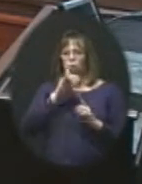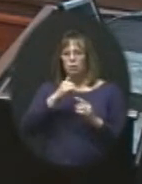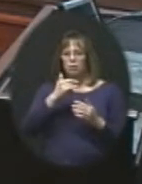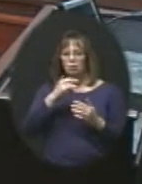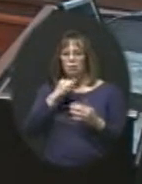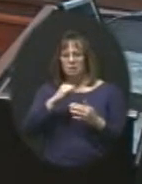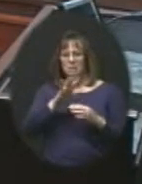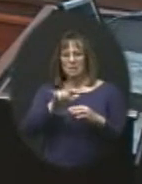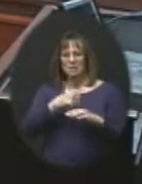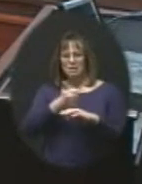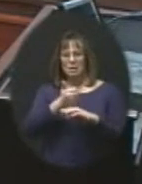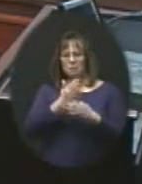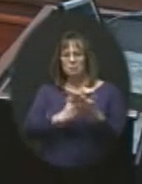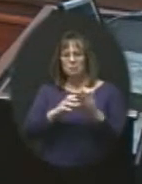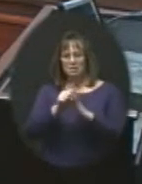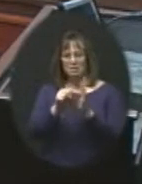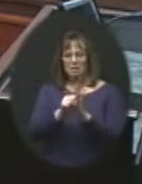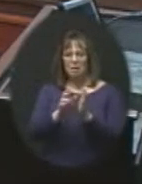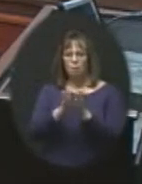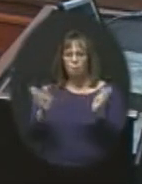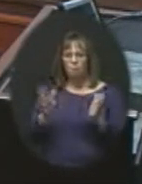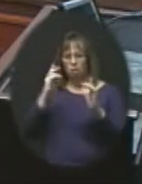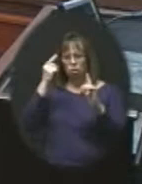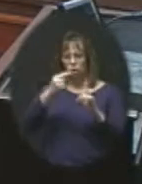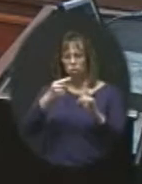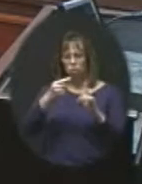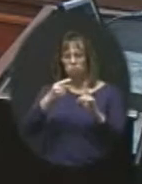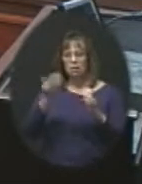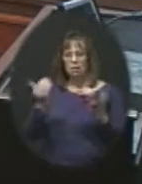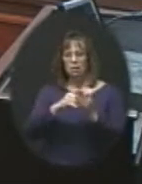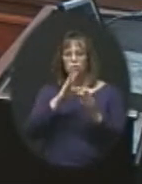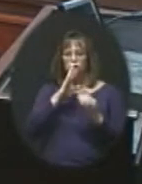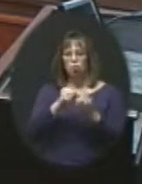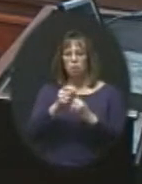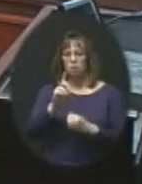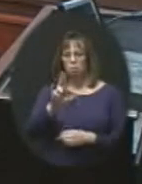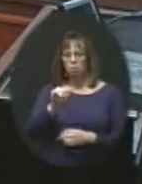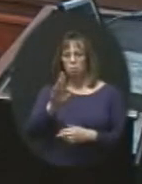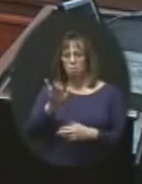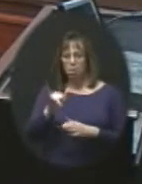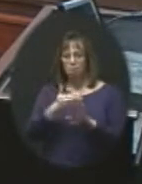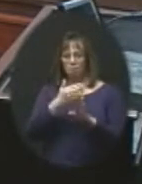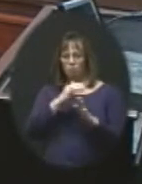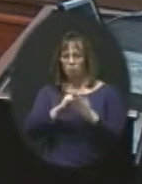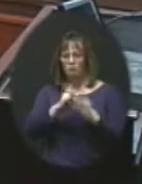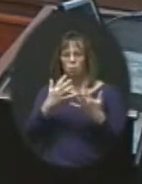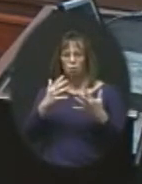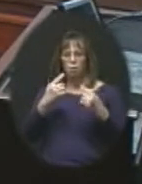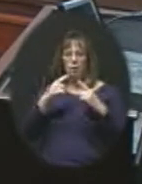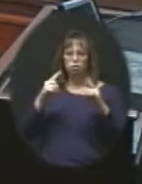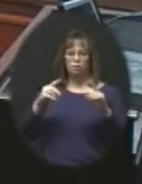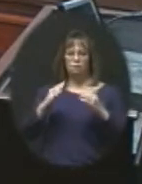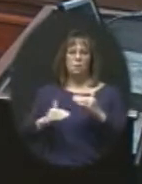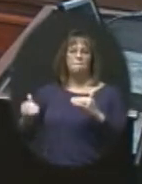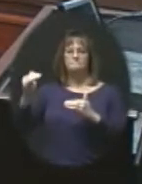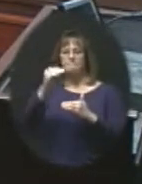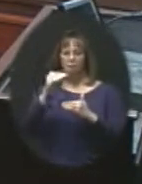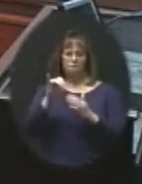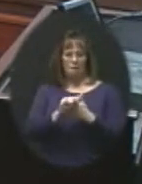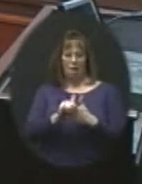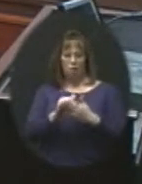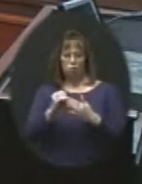is, is really setting some state wide targets. Again, talking with Dr. Berry prior to this, we're already achieving above and beyond this. So